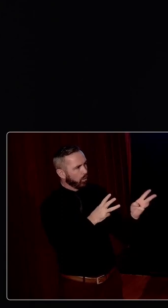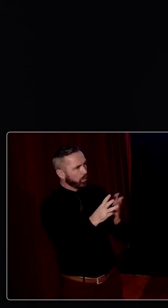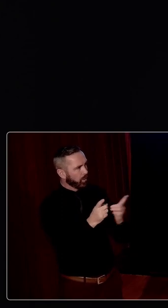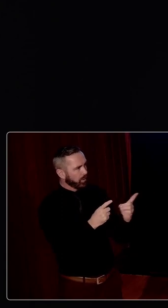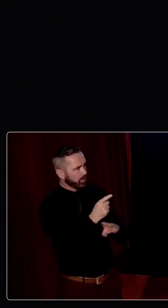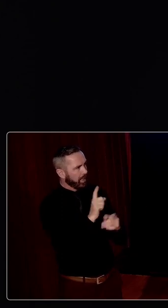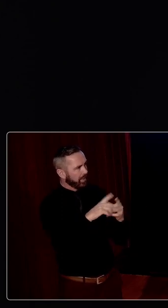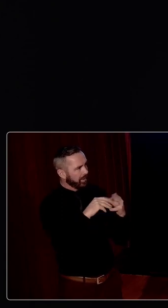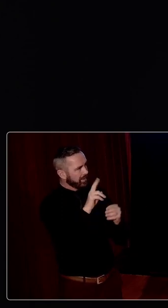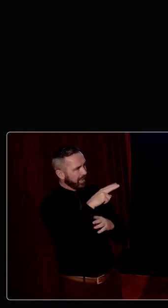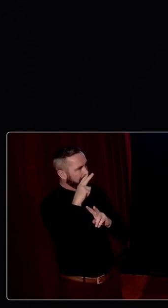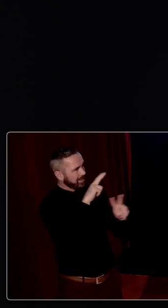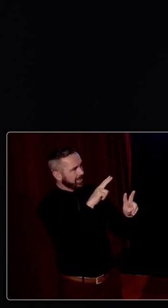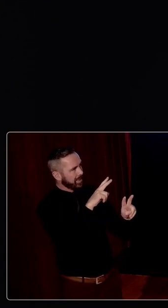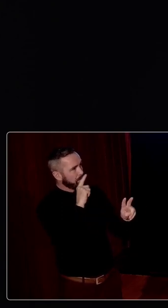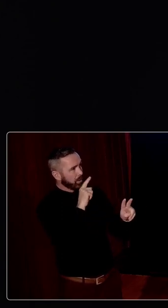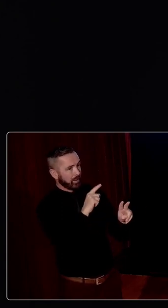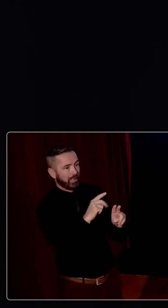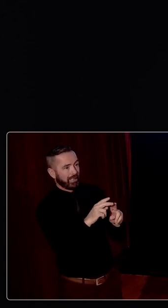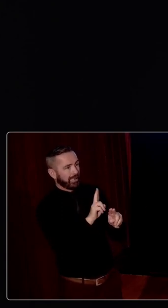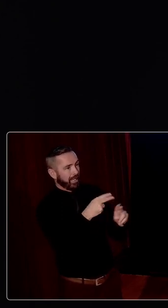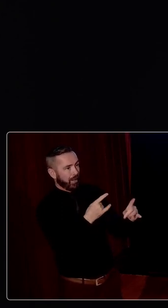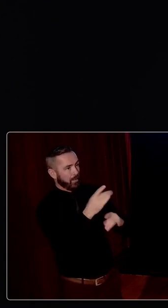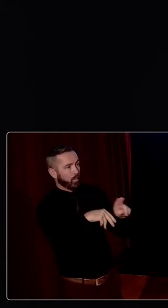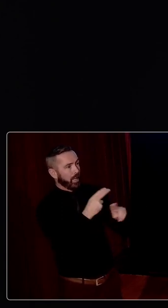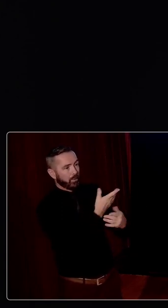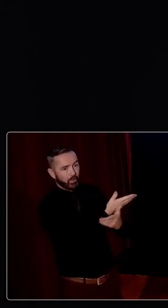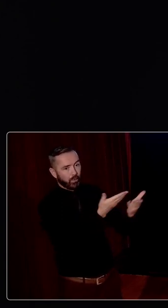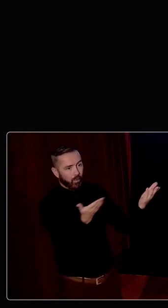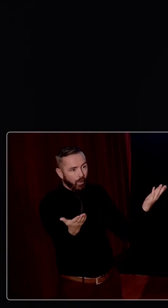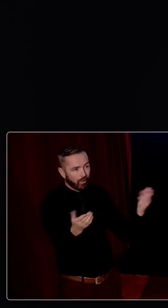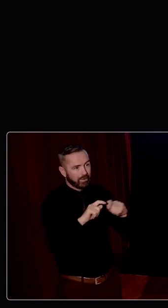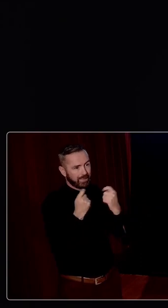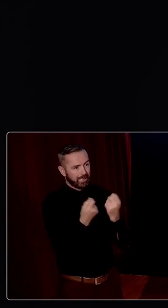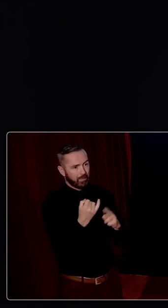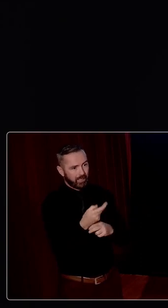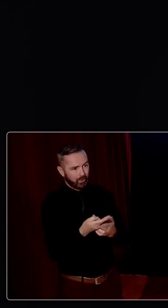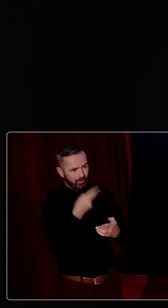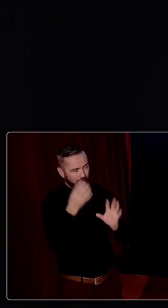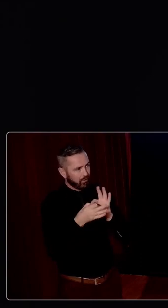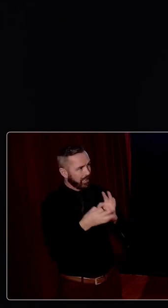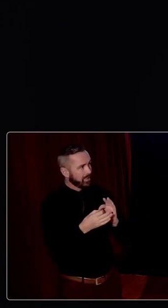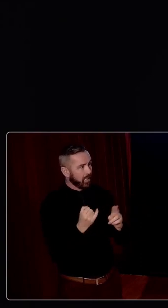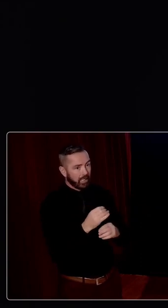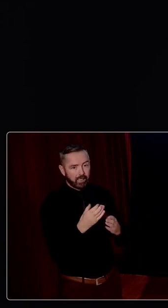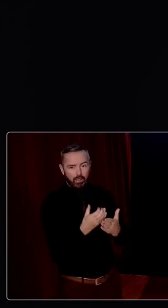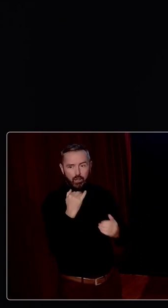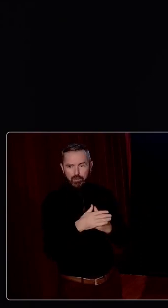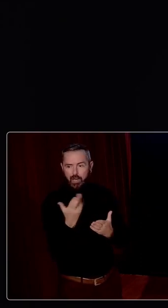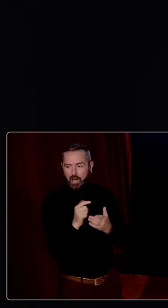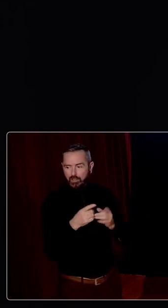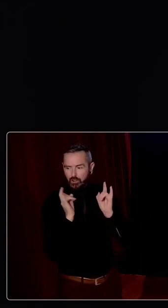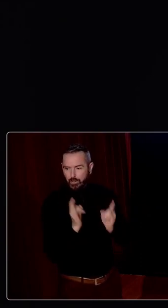and the things that go unseen but without which things will never happen. So thanks to you and all the team in University Relations. In the College of Arts and